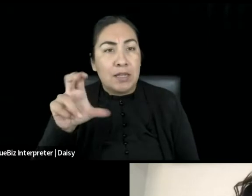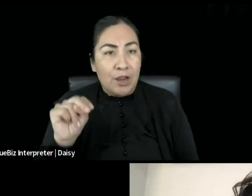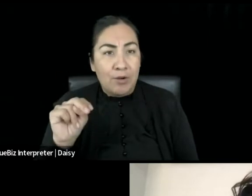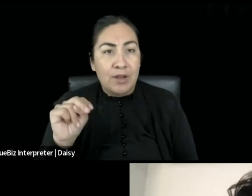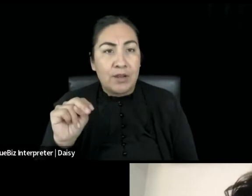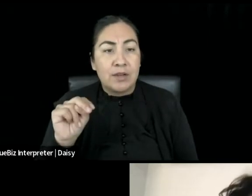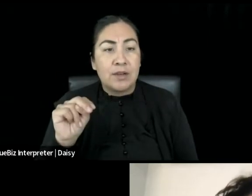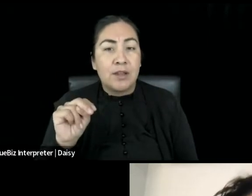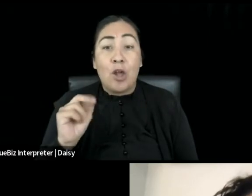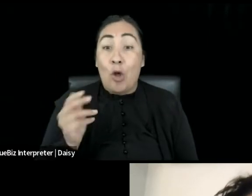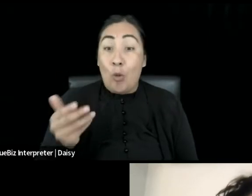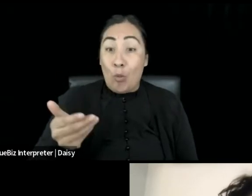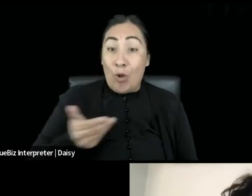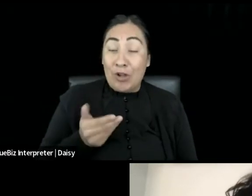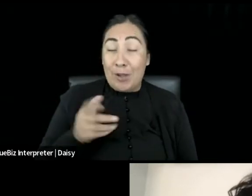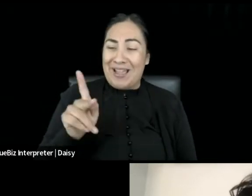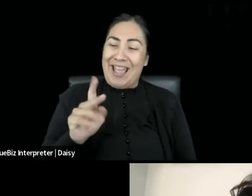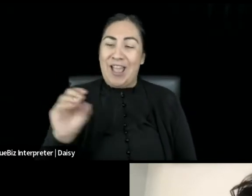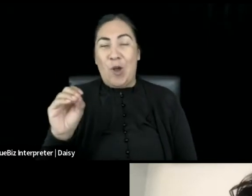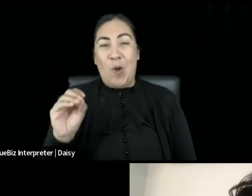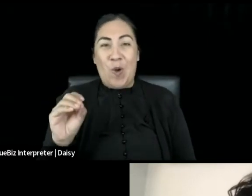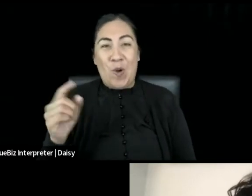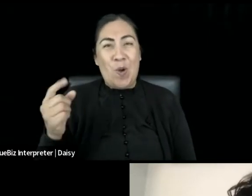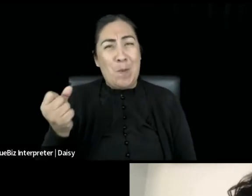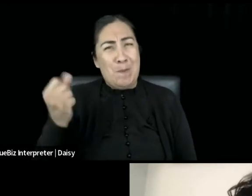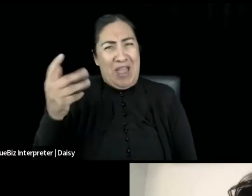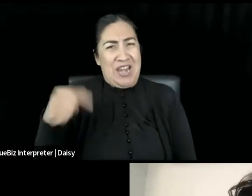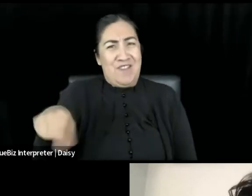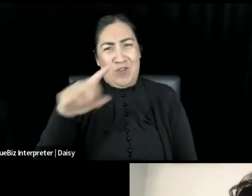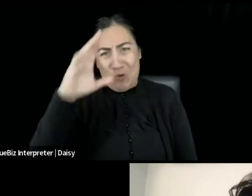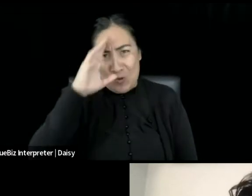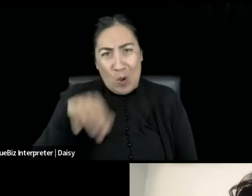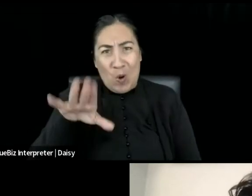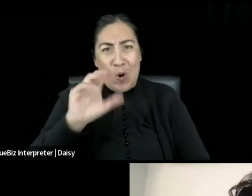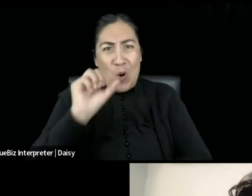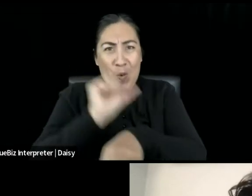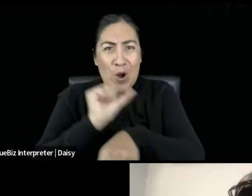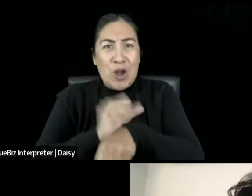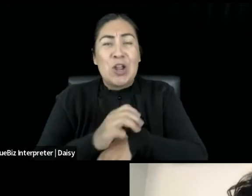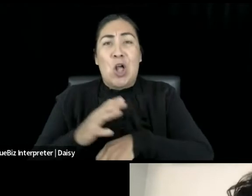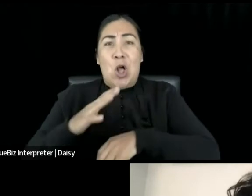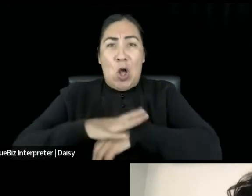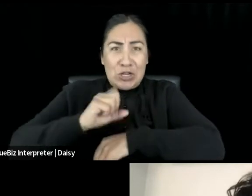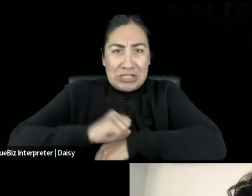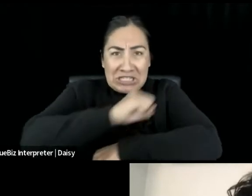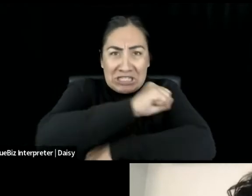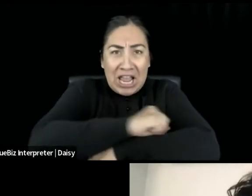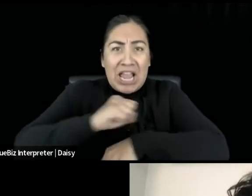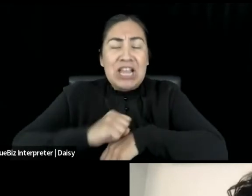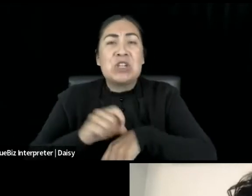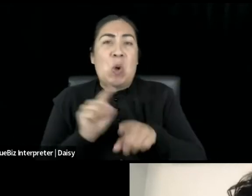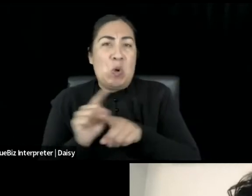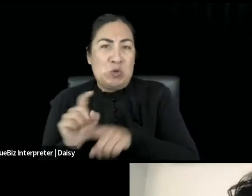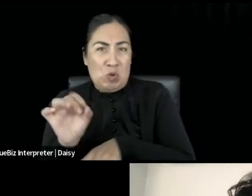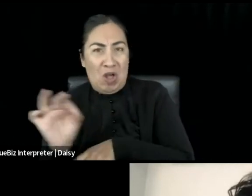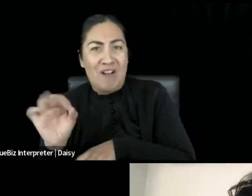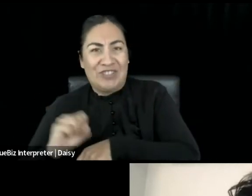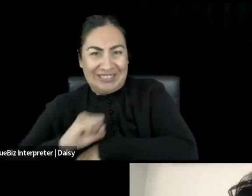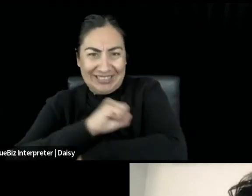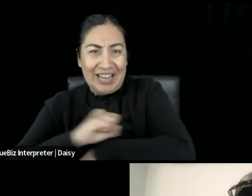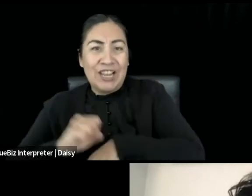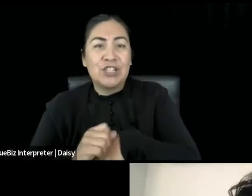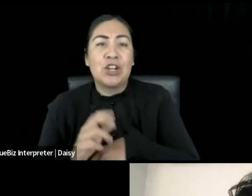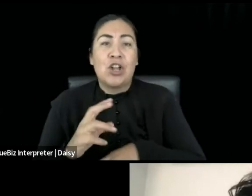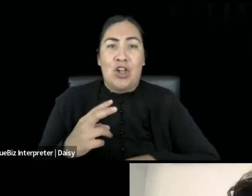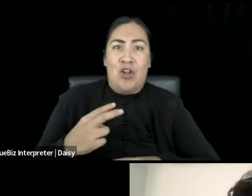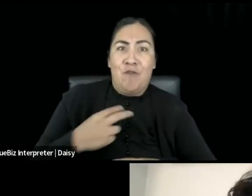Many of you may know her work on stage and off stage in being a voice speaking into our fields of equitable